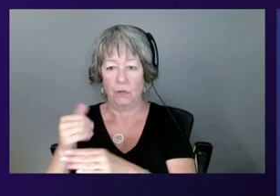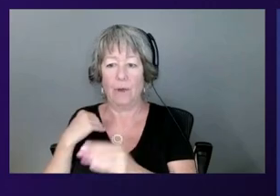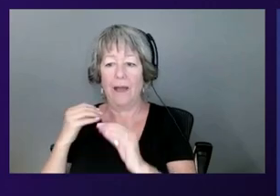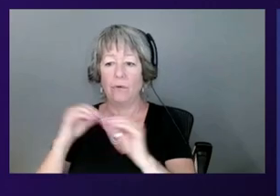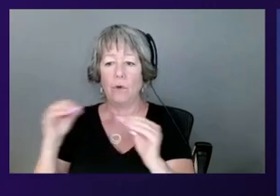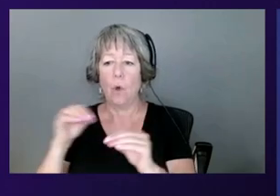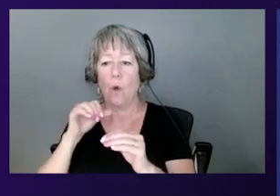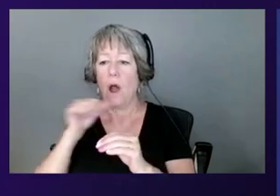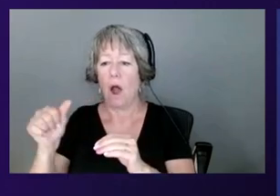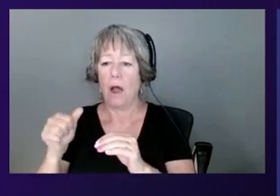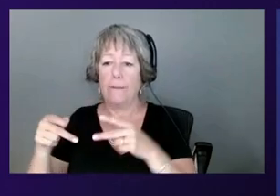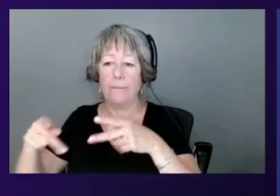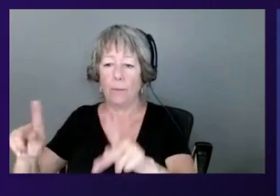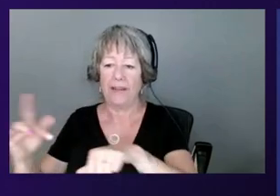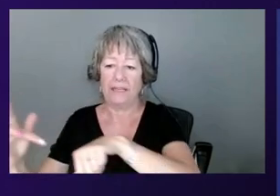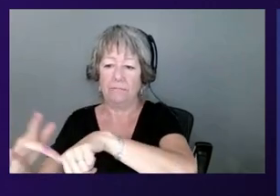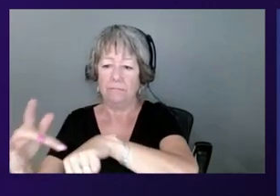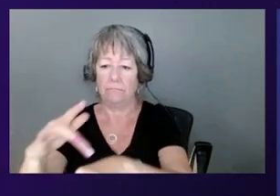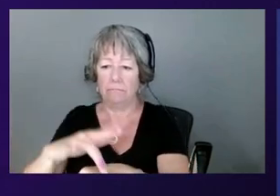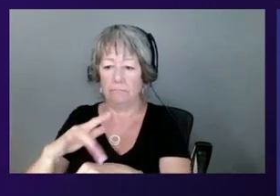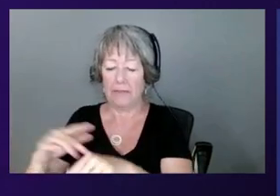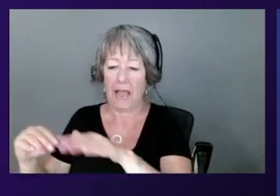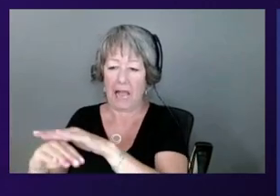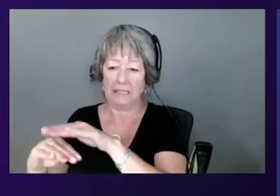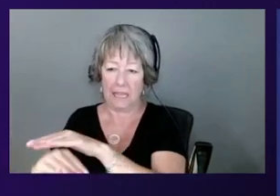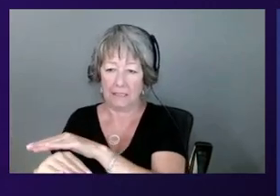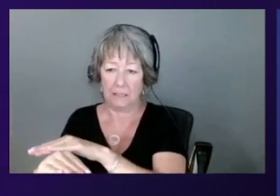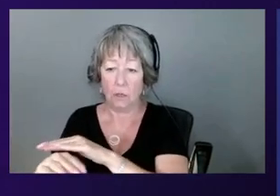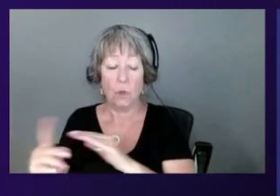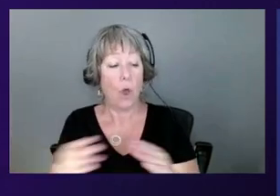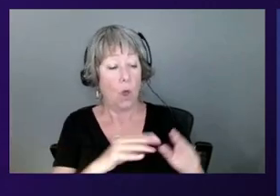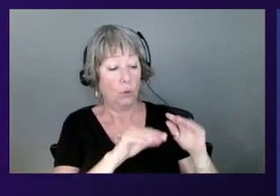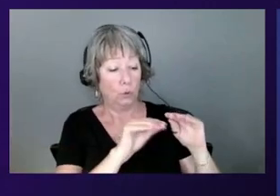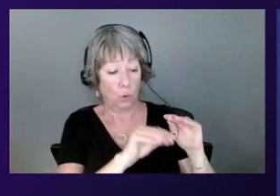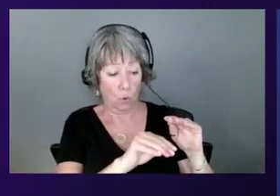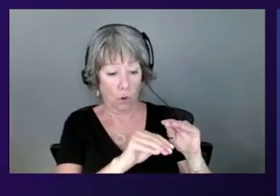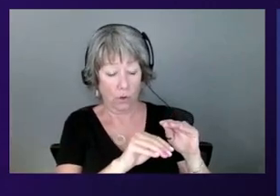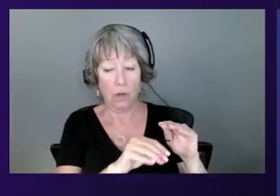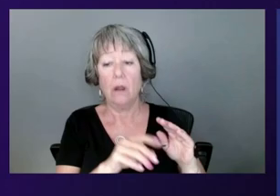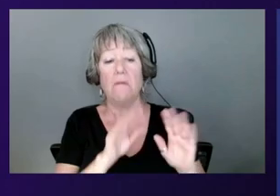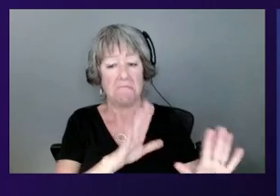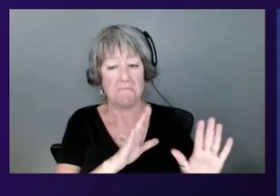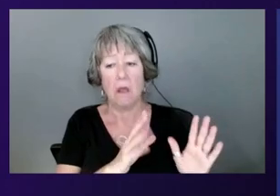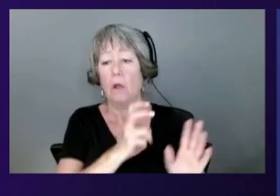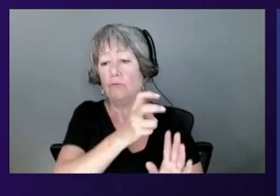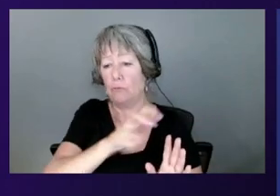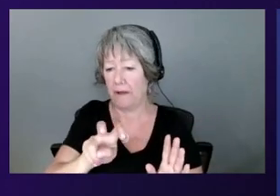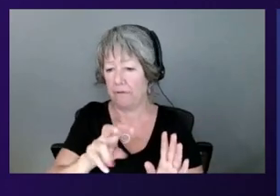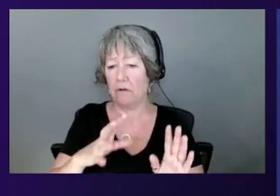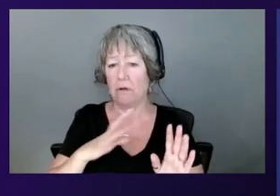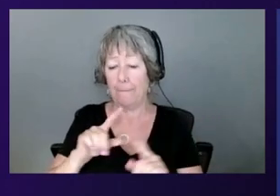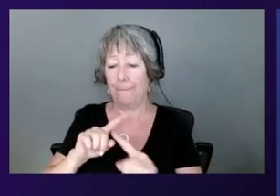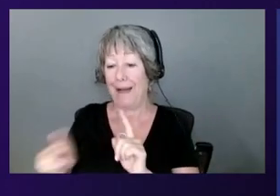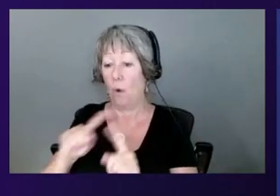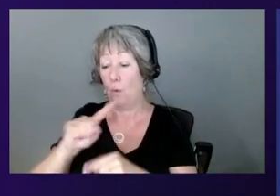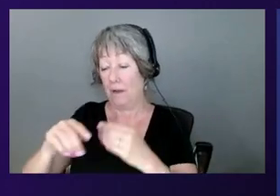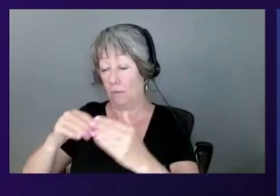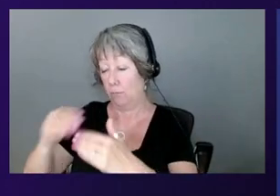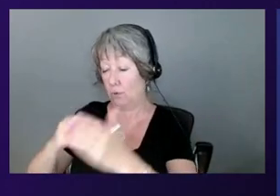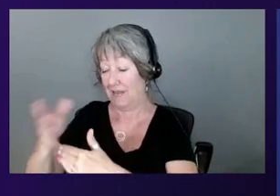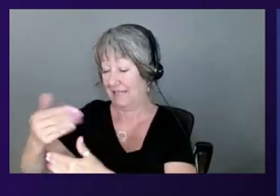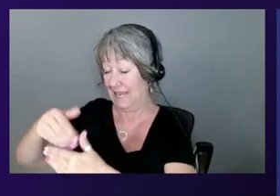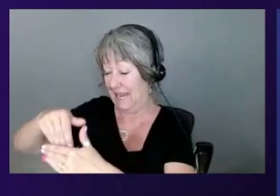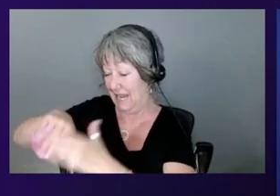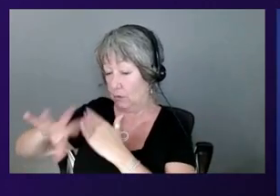protection that used to exist when data is, you know, just stored all the way end-to-end to when data is being processed in memory, right? Let me turn it over to